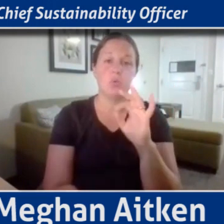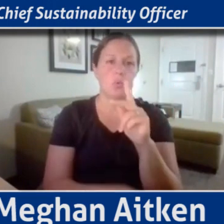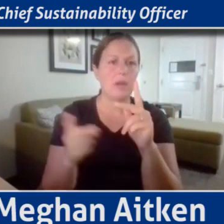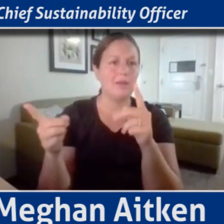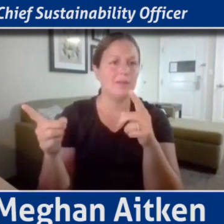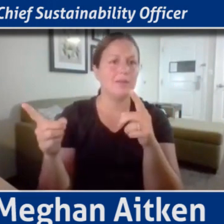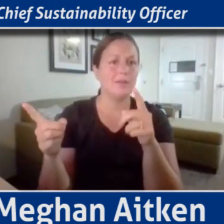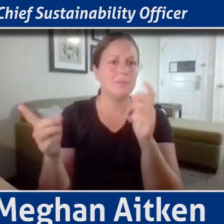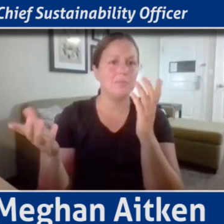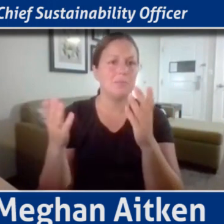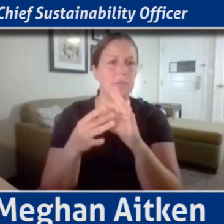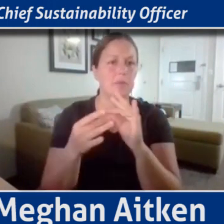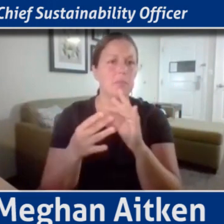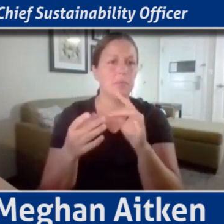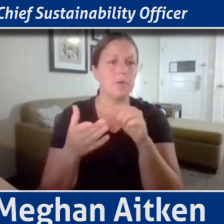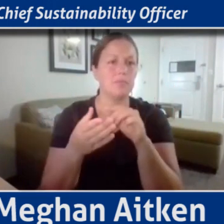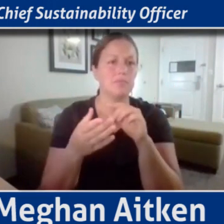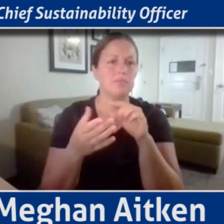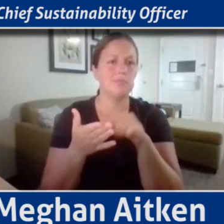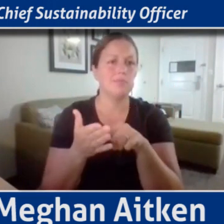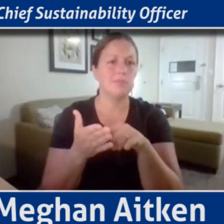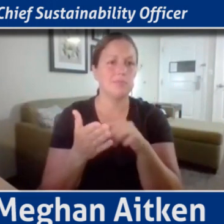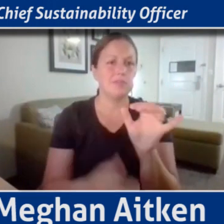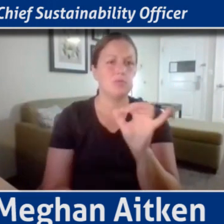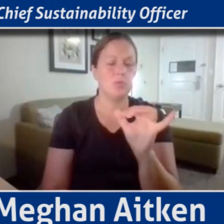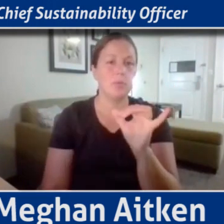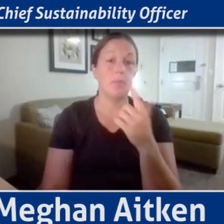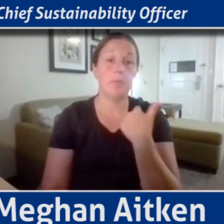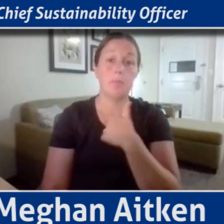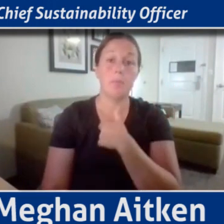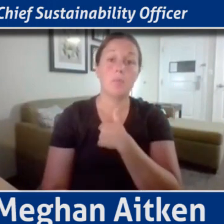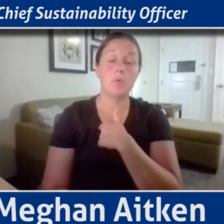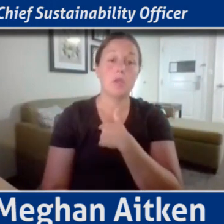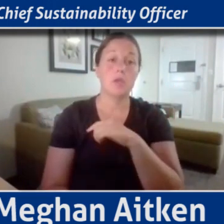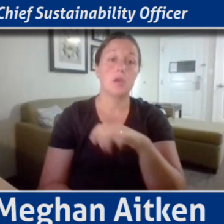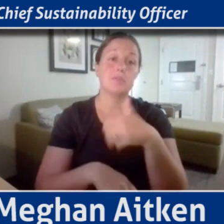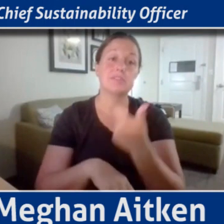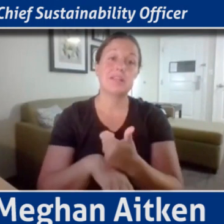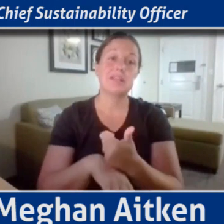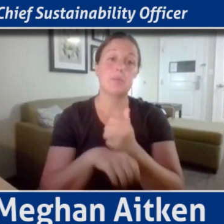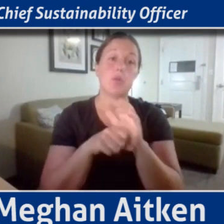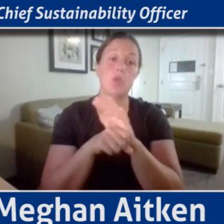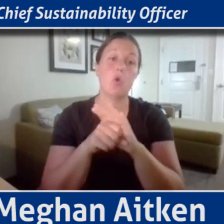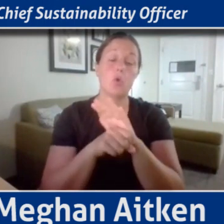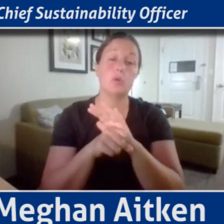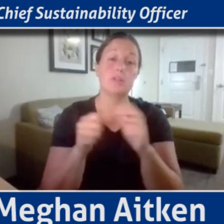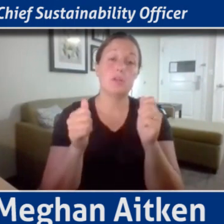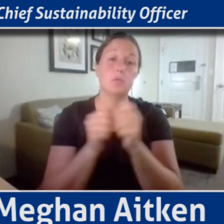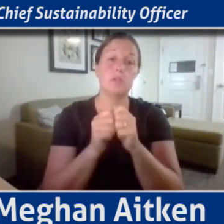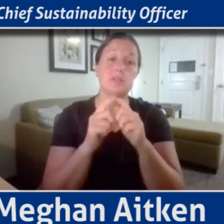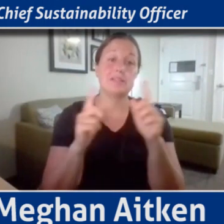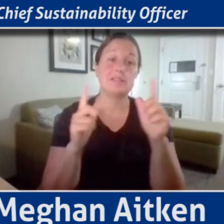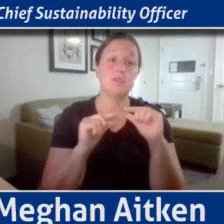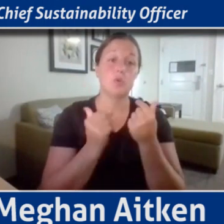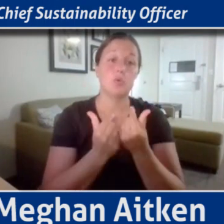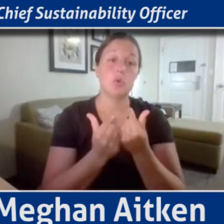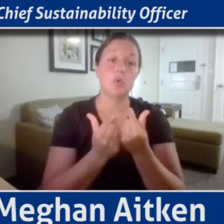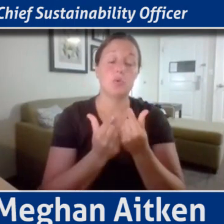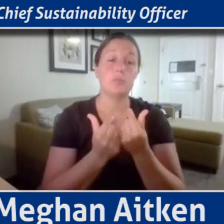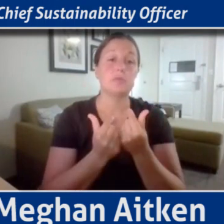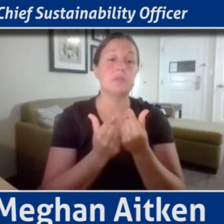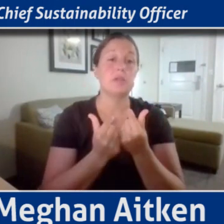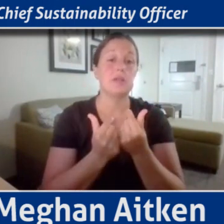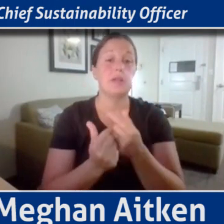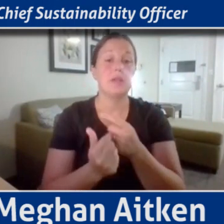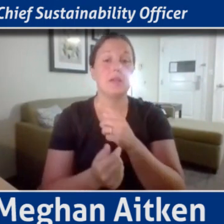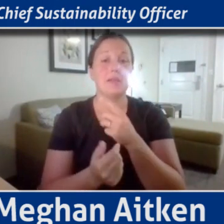locally with groups like the Forbes Funds and CORO and the YWCA and others, it has been, to